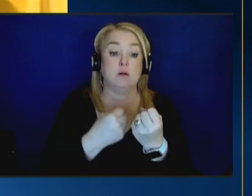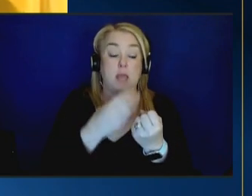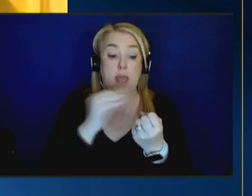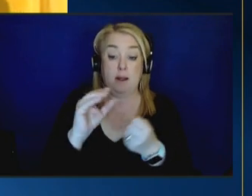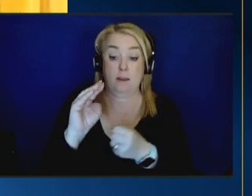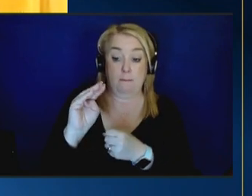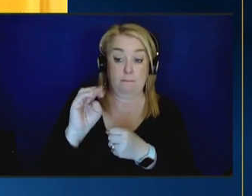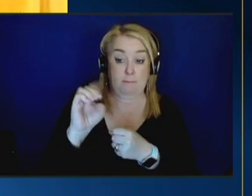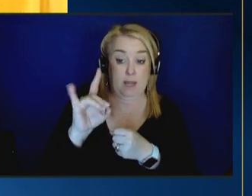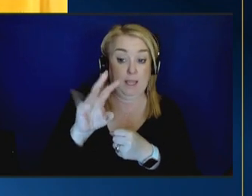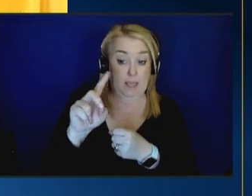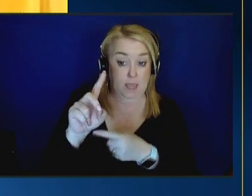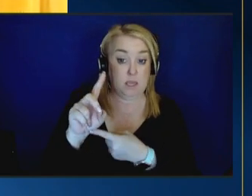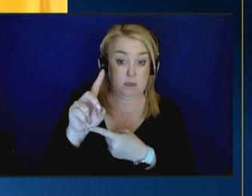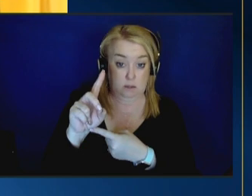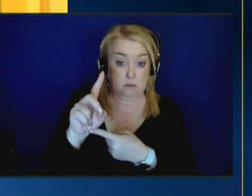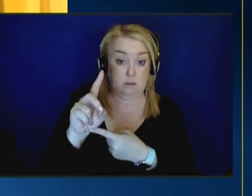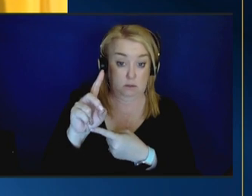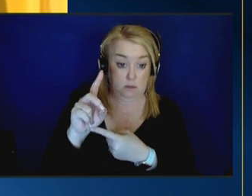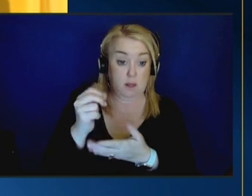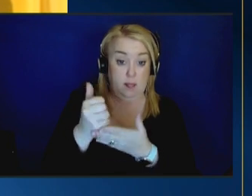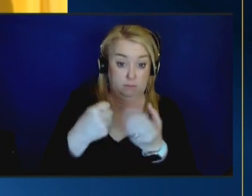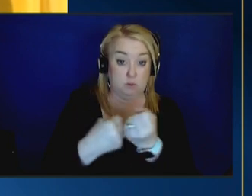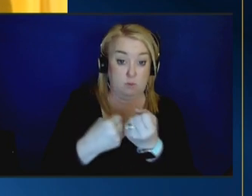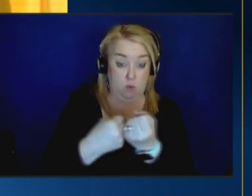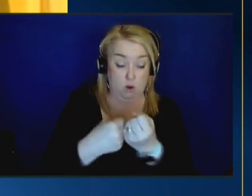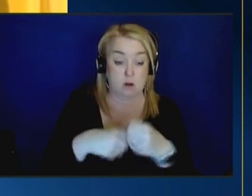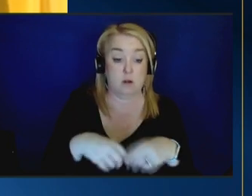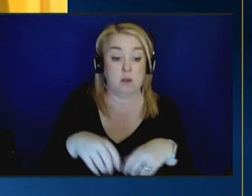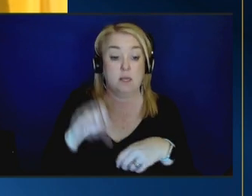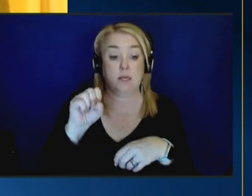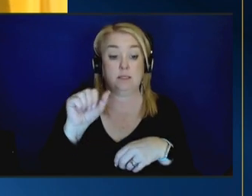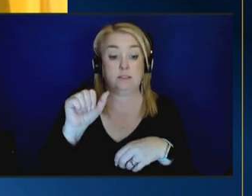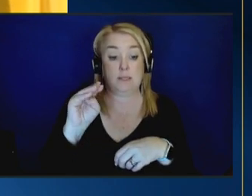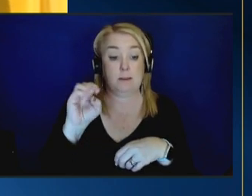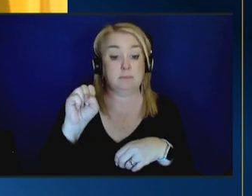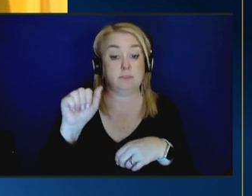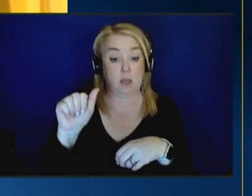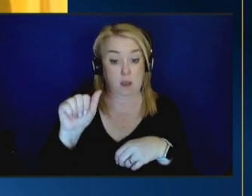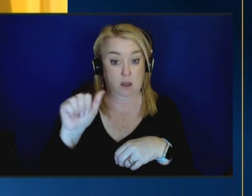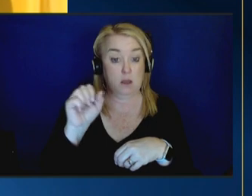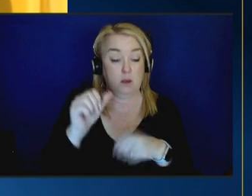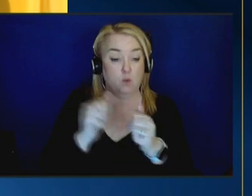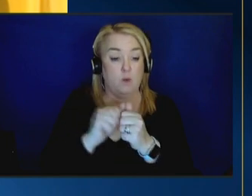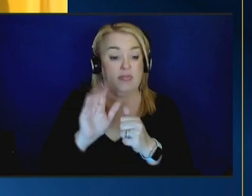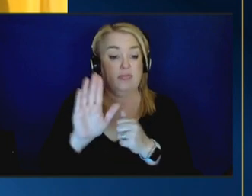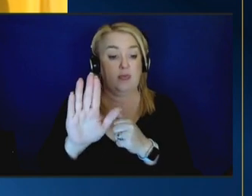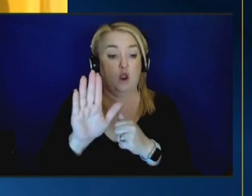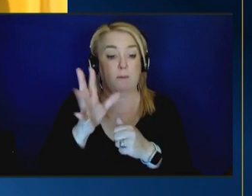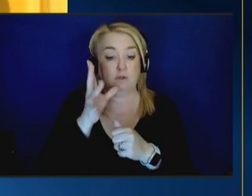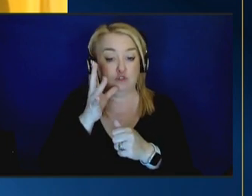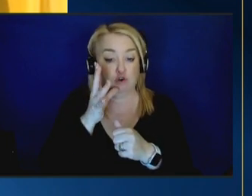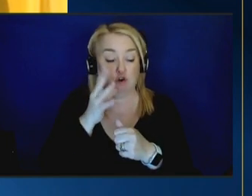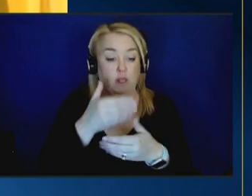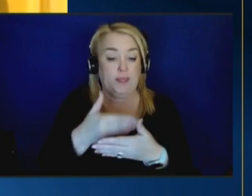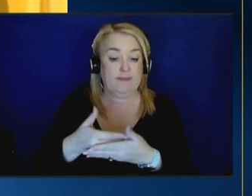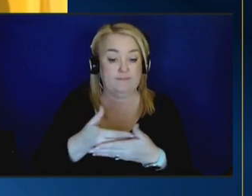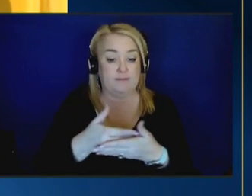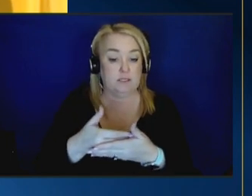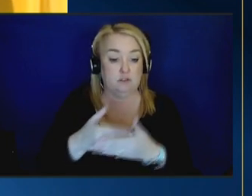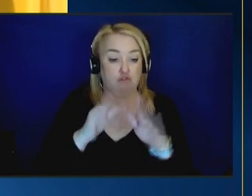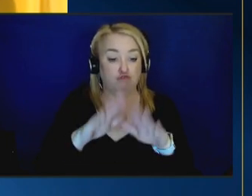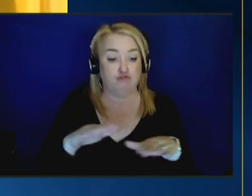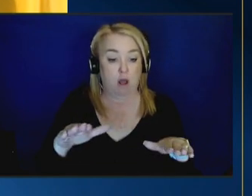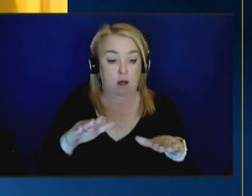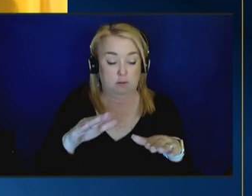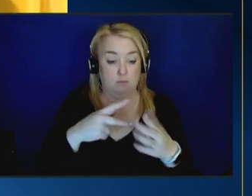supports newborn home visiting and samsa through its maternal infant and early childhood home visiting program the mcv